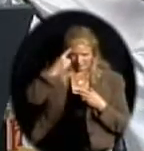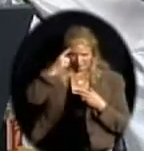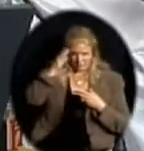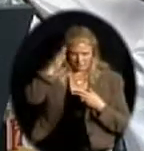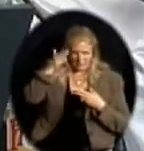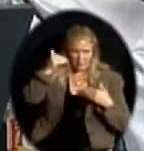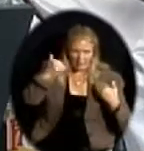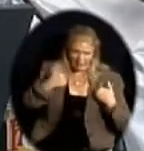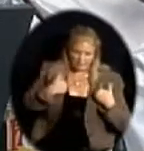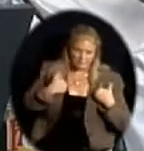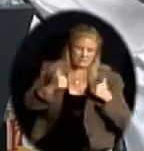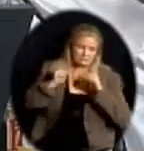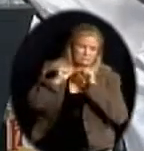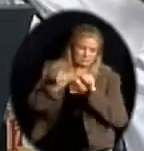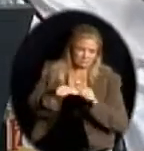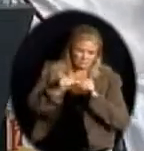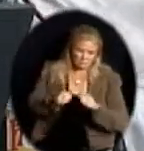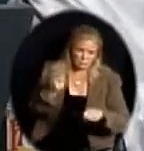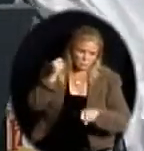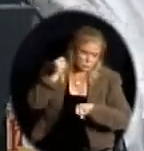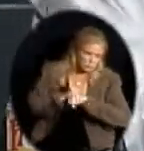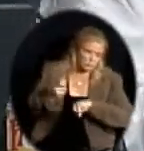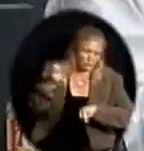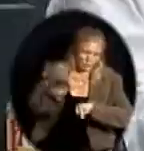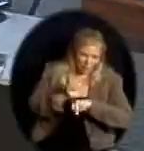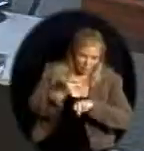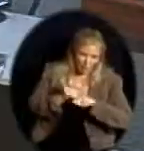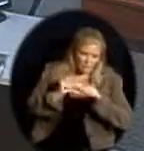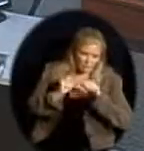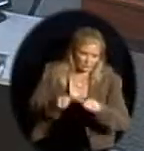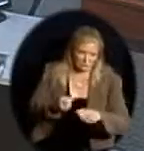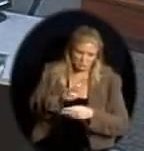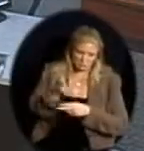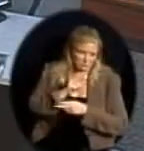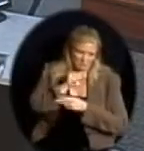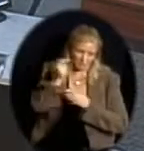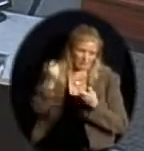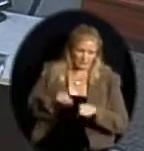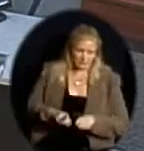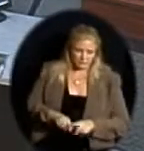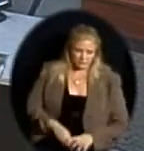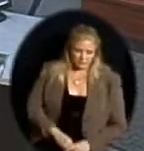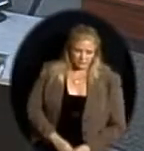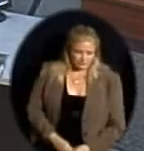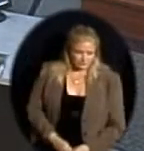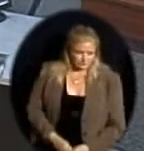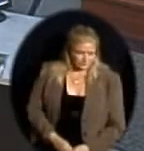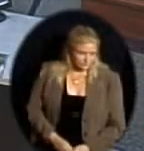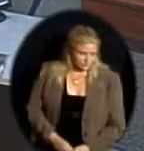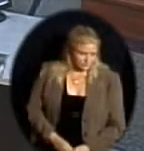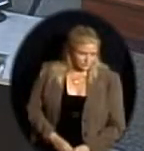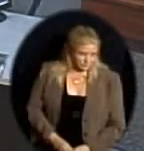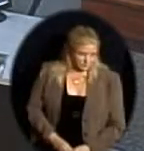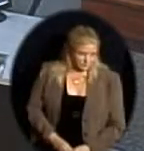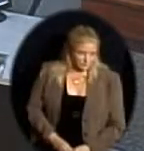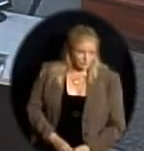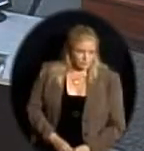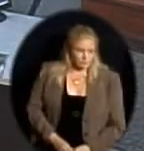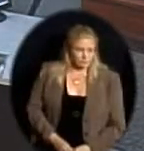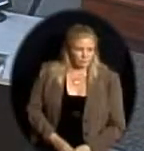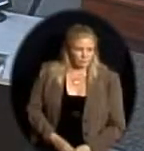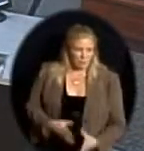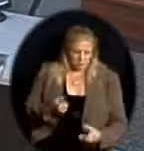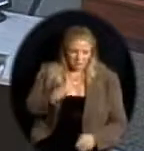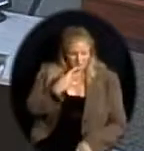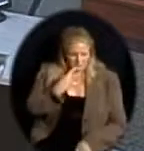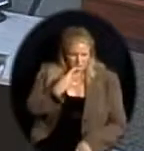one charge up the hill won't get it done, I'm sure. I think you're right. Dr. Drummond? I was going to say just another excellent report, and